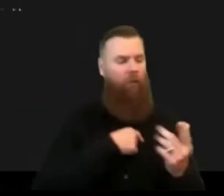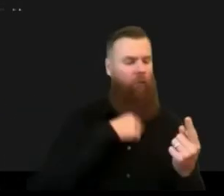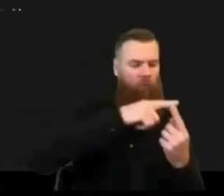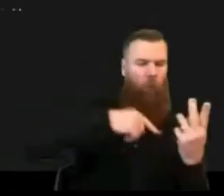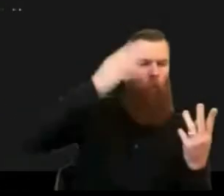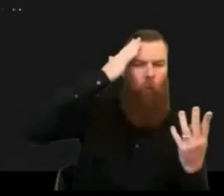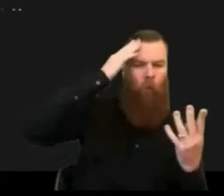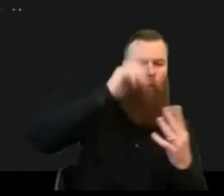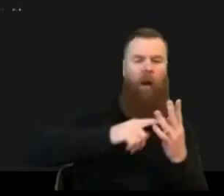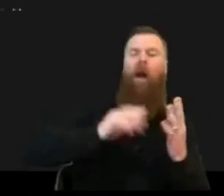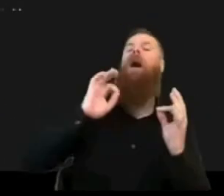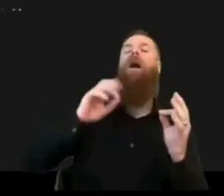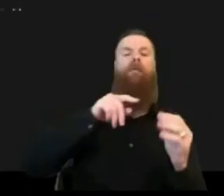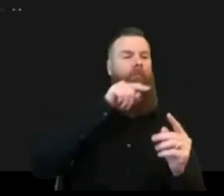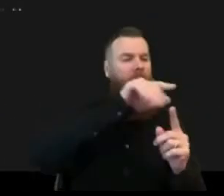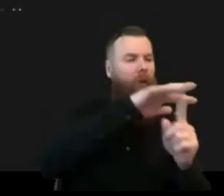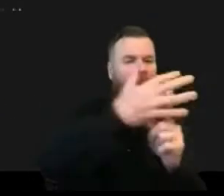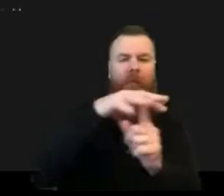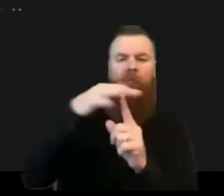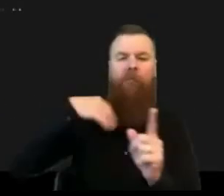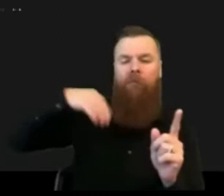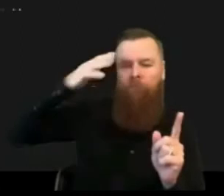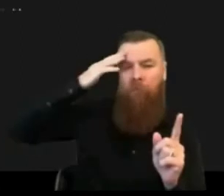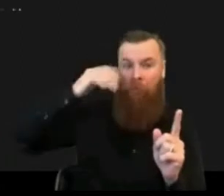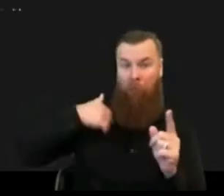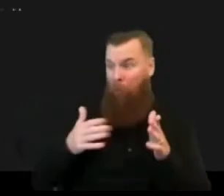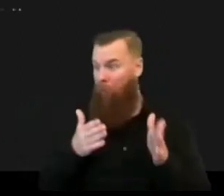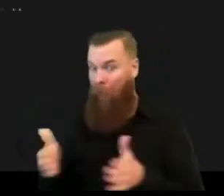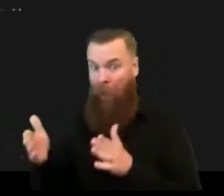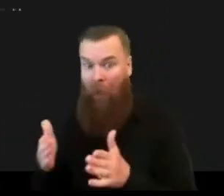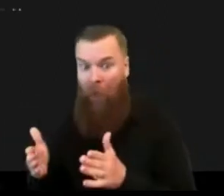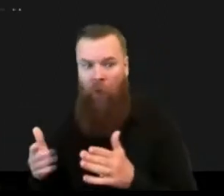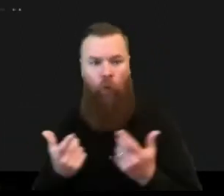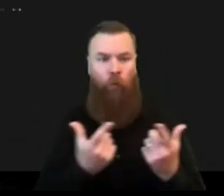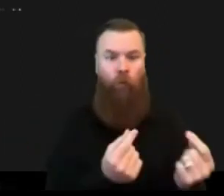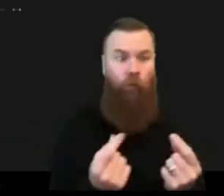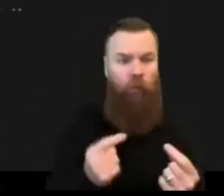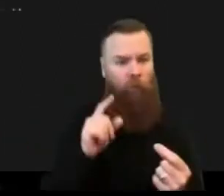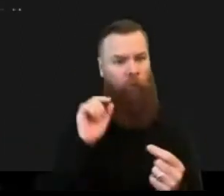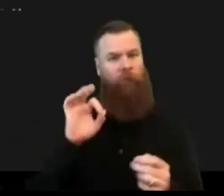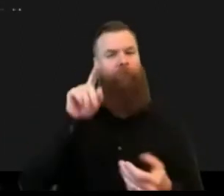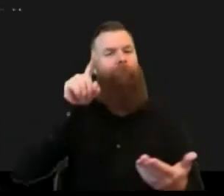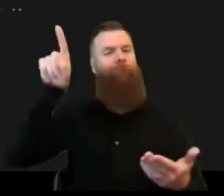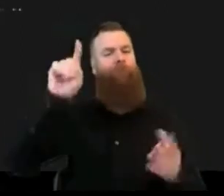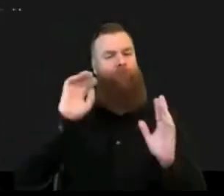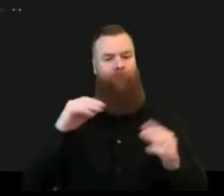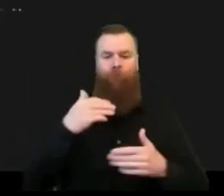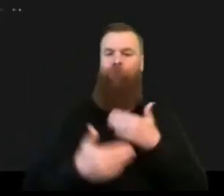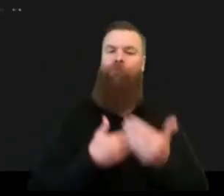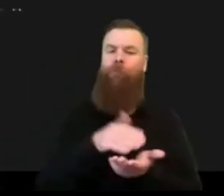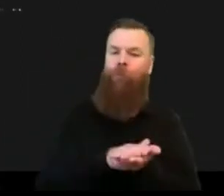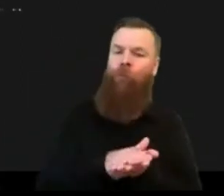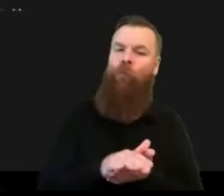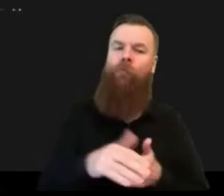matter and as well in in the response so um in another